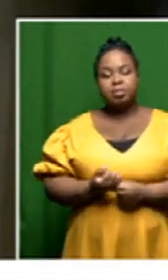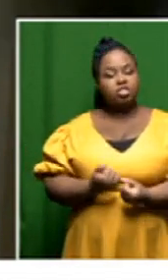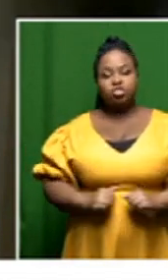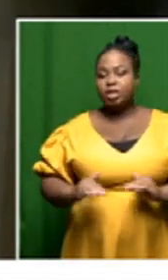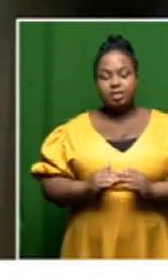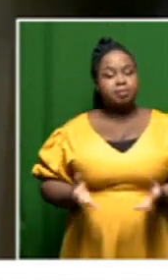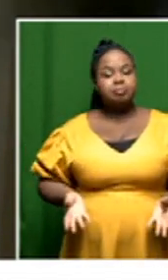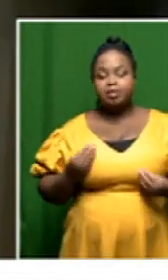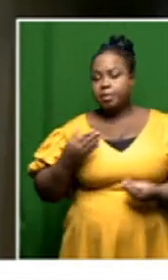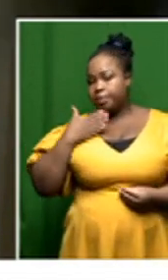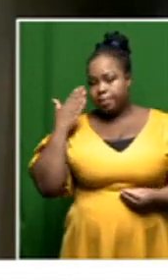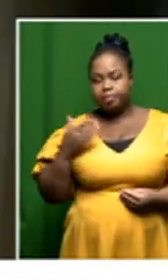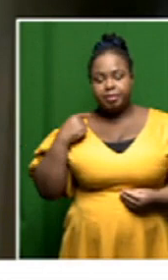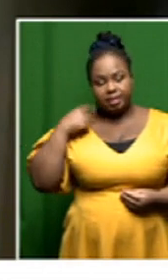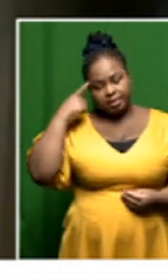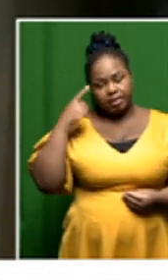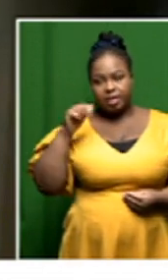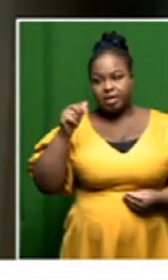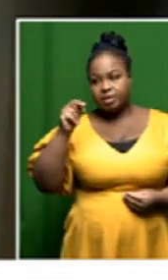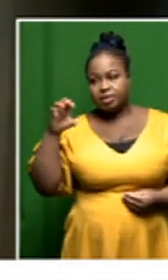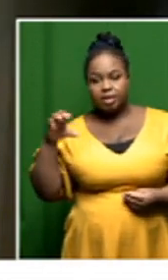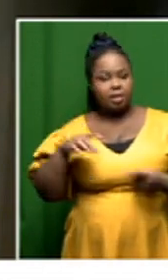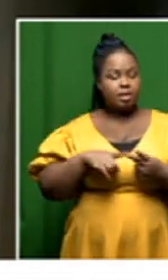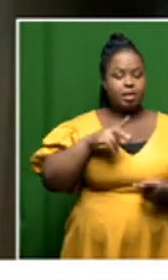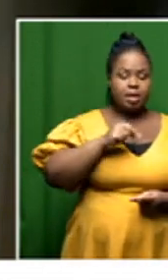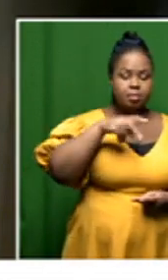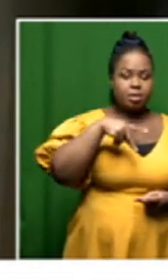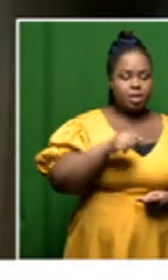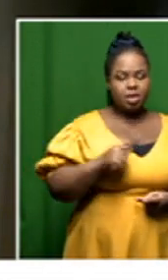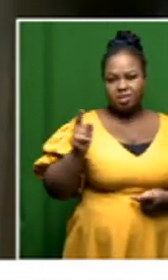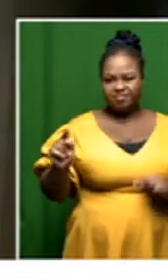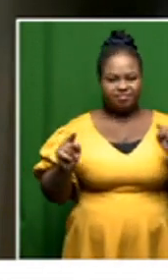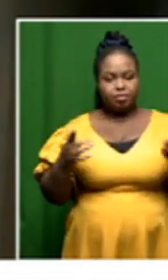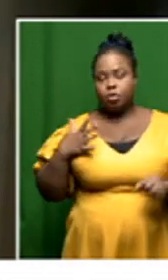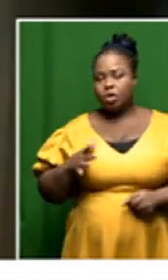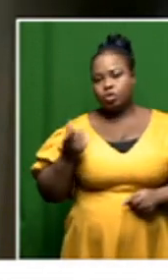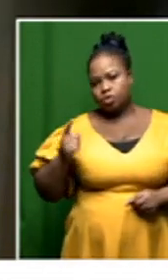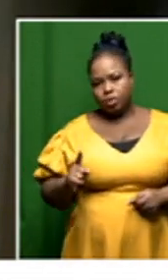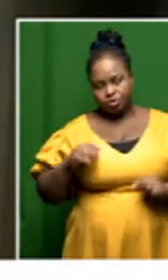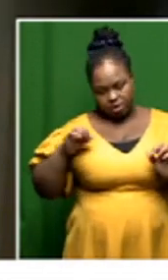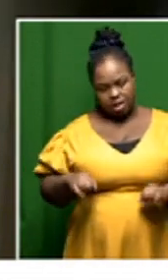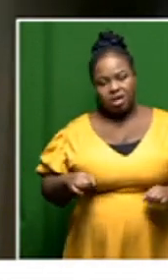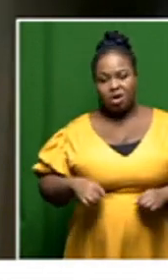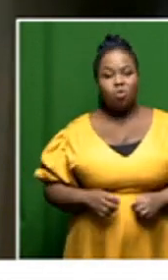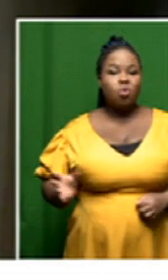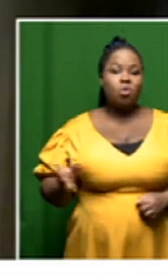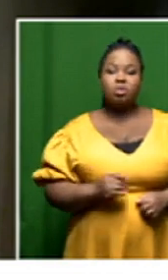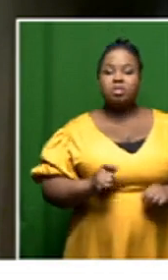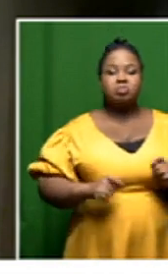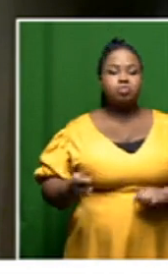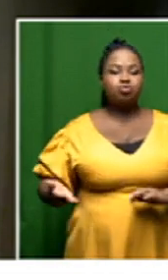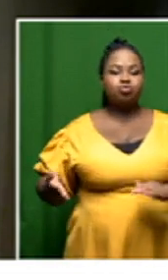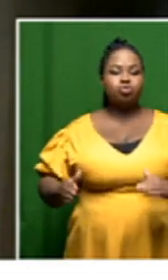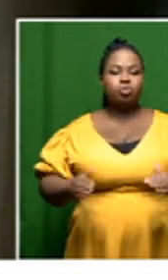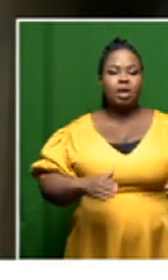i think what the npa and what this anc government wants to do is is to allow all of these people to to